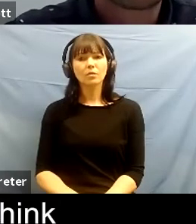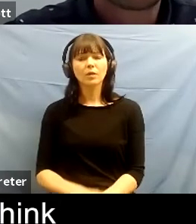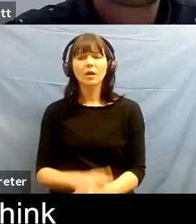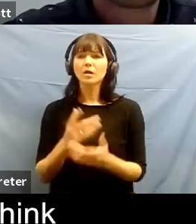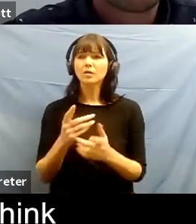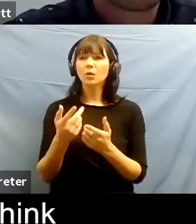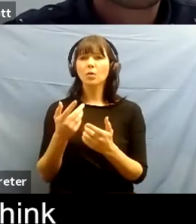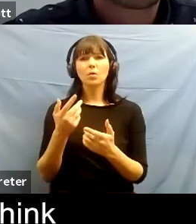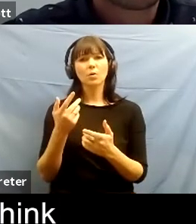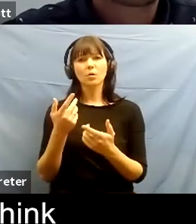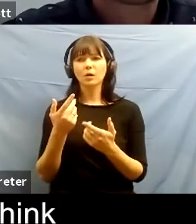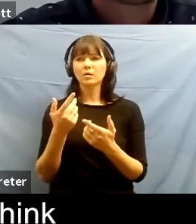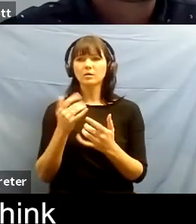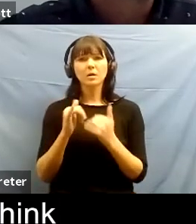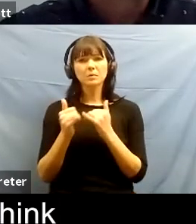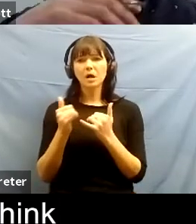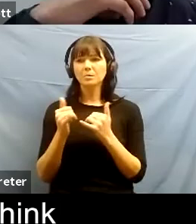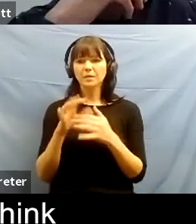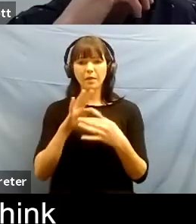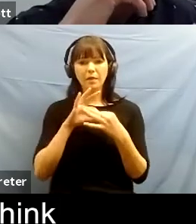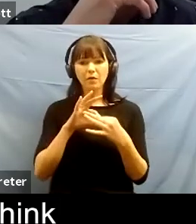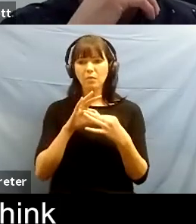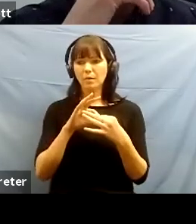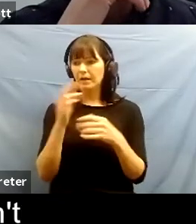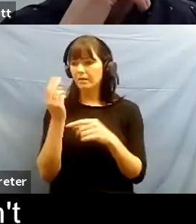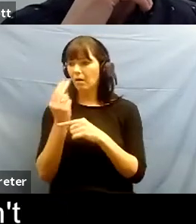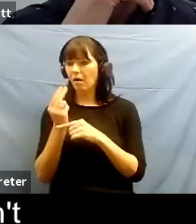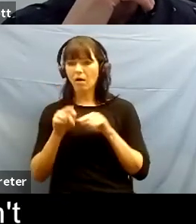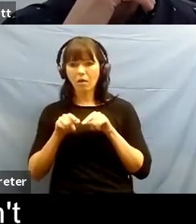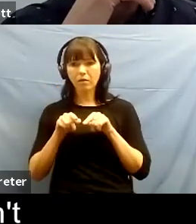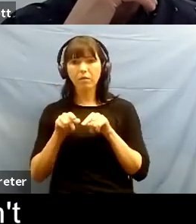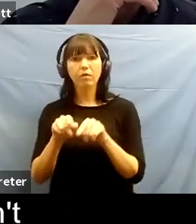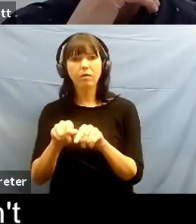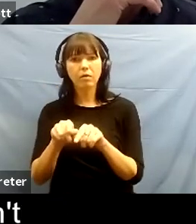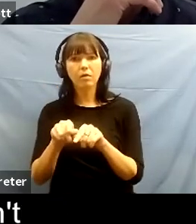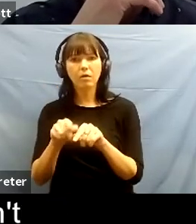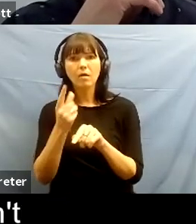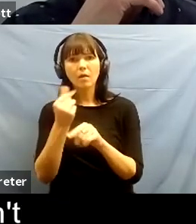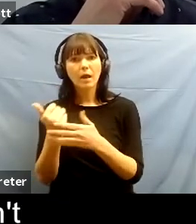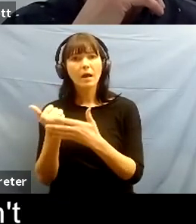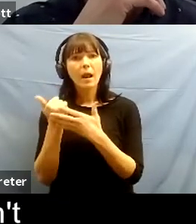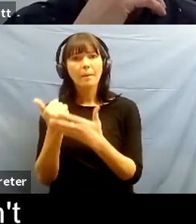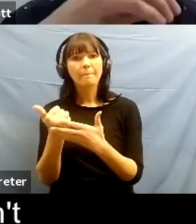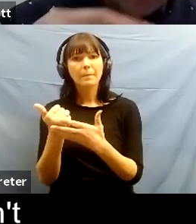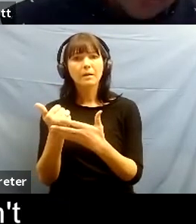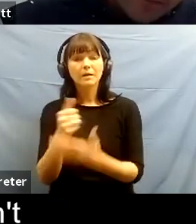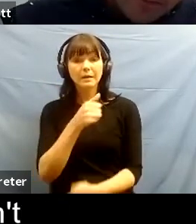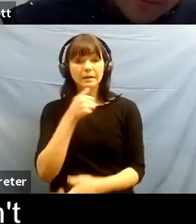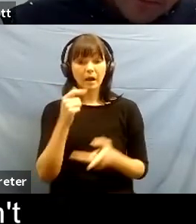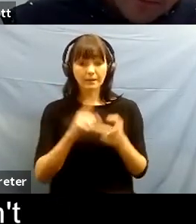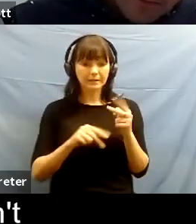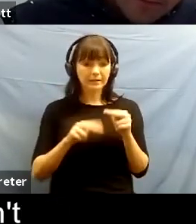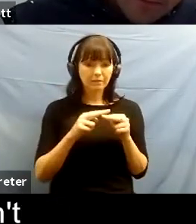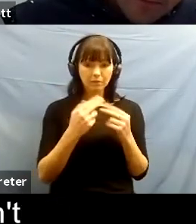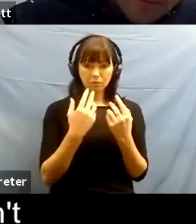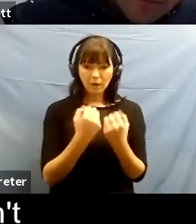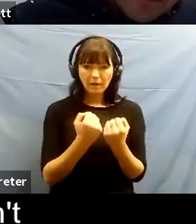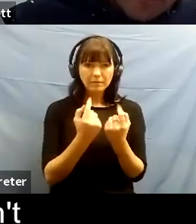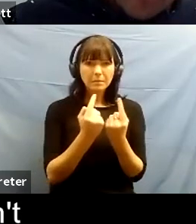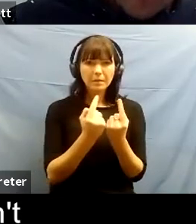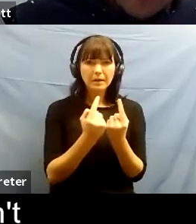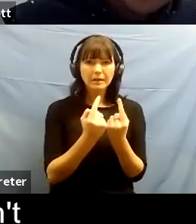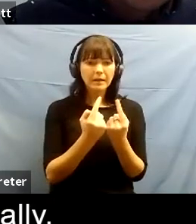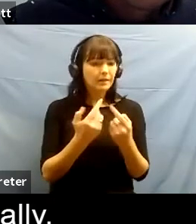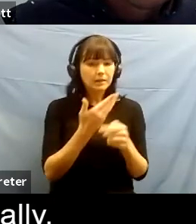it and i think it can be quite useful to have a creative work that isn't your career and isn't something that you intend